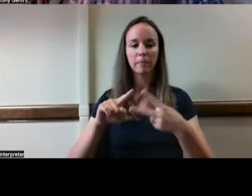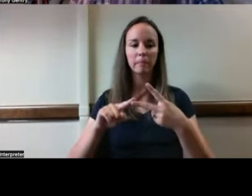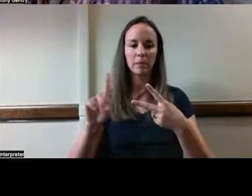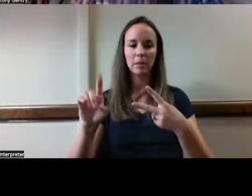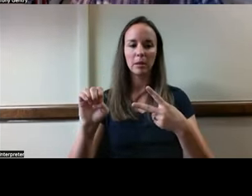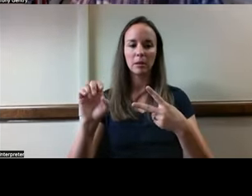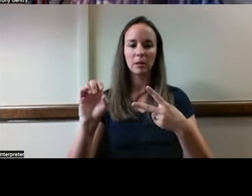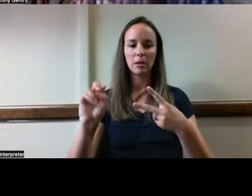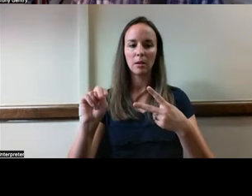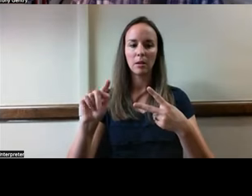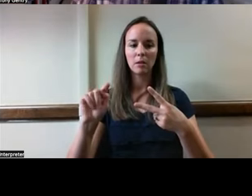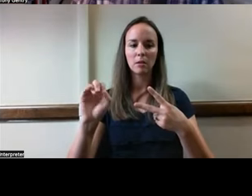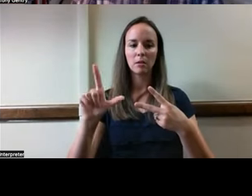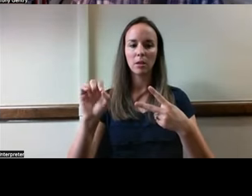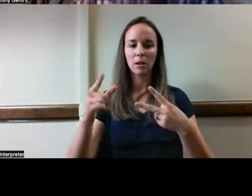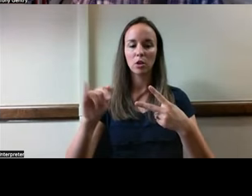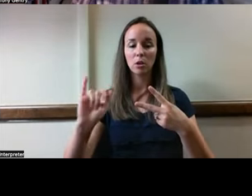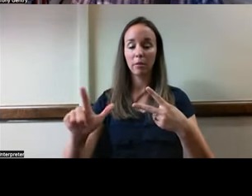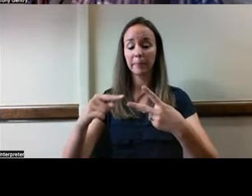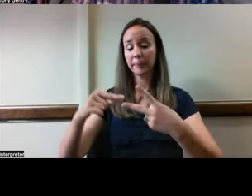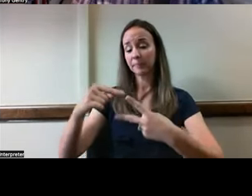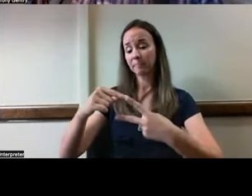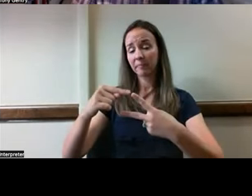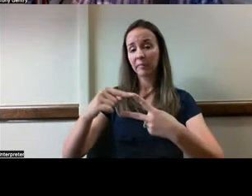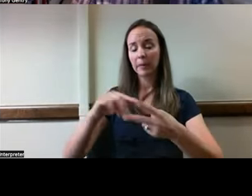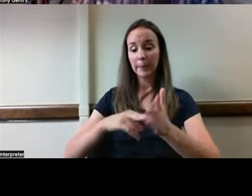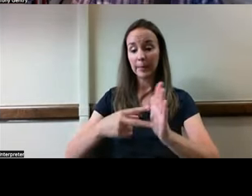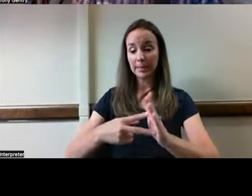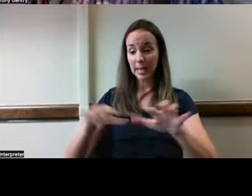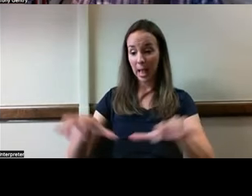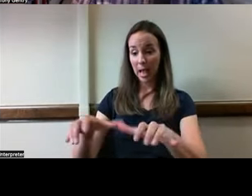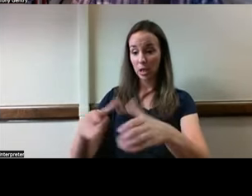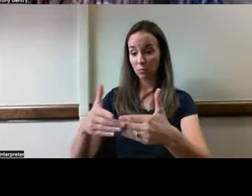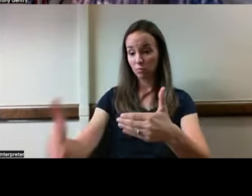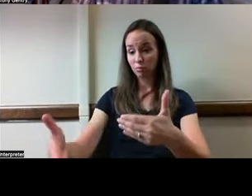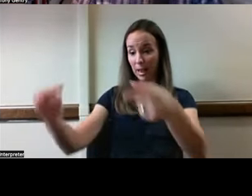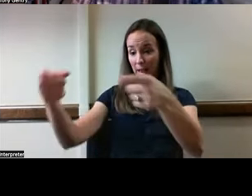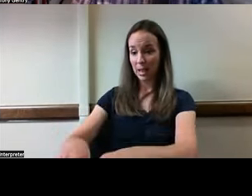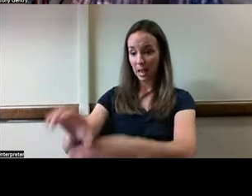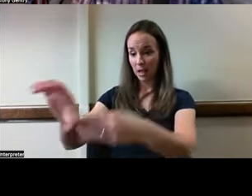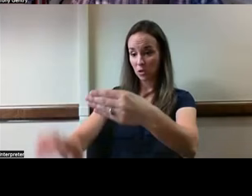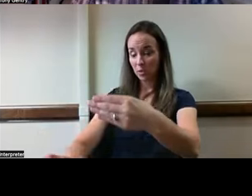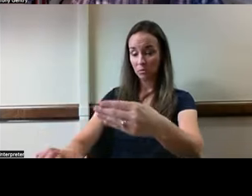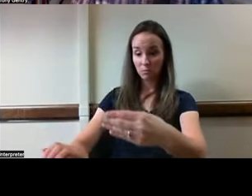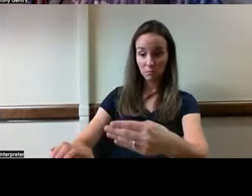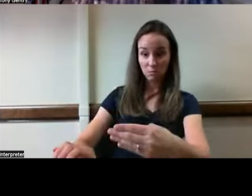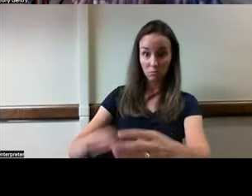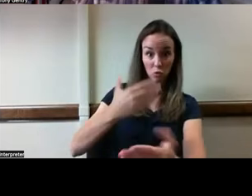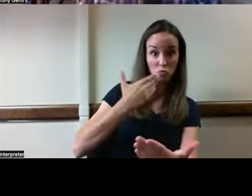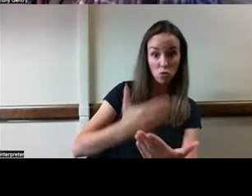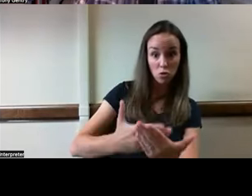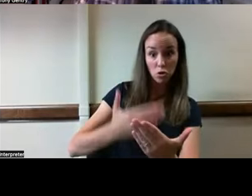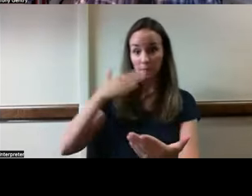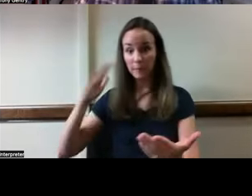teleological model looks at the consequences of an action to determine if they're good or bad. That theory is